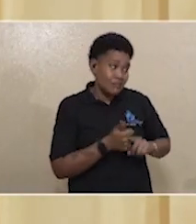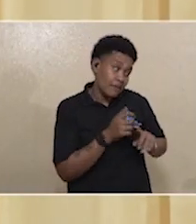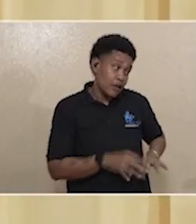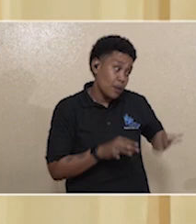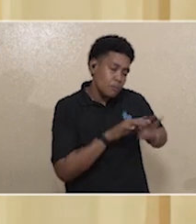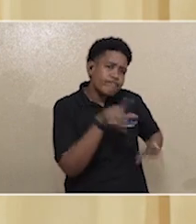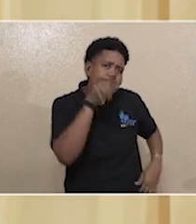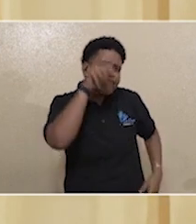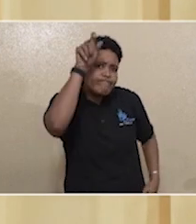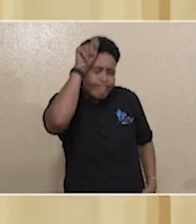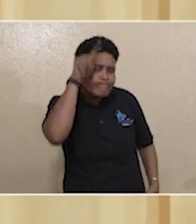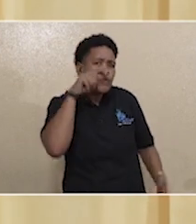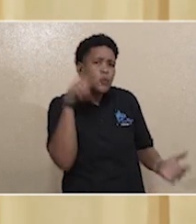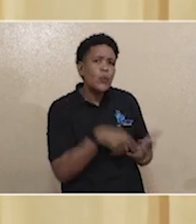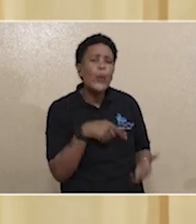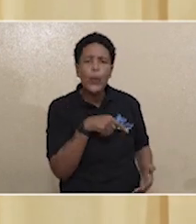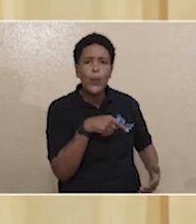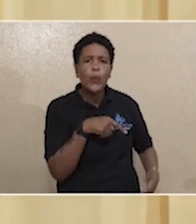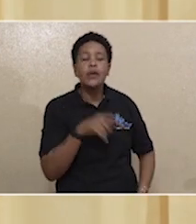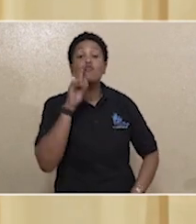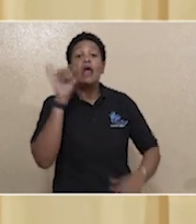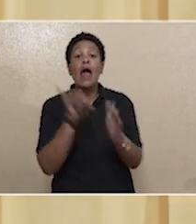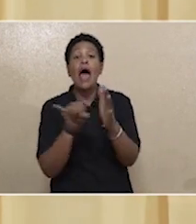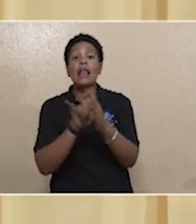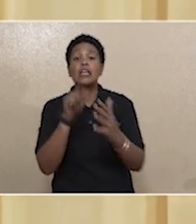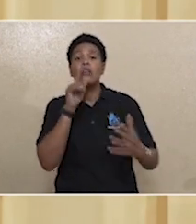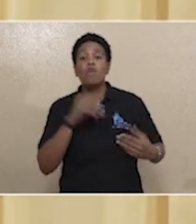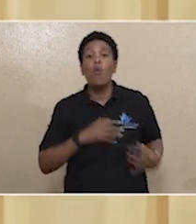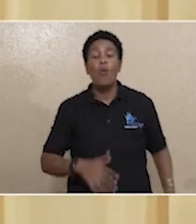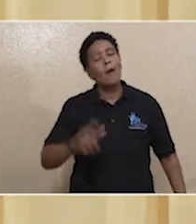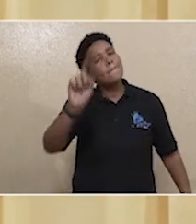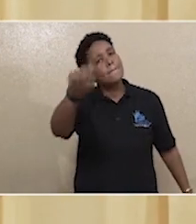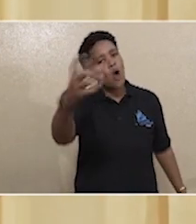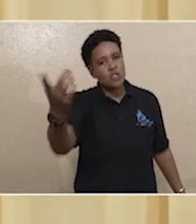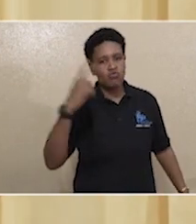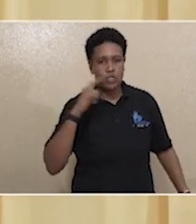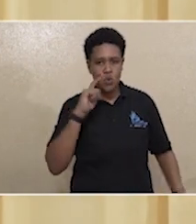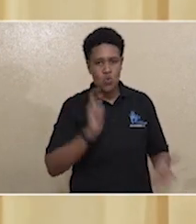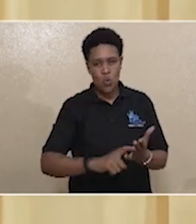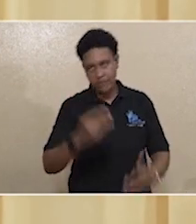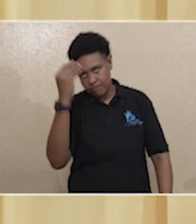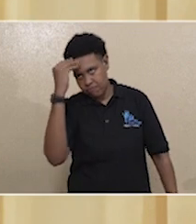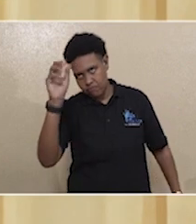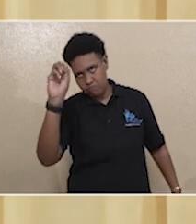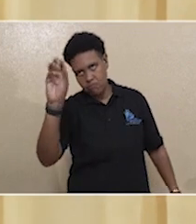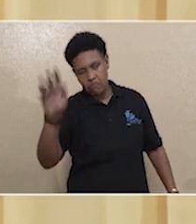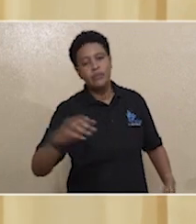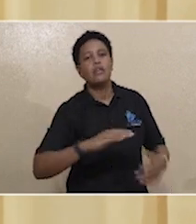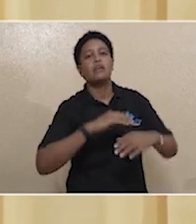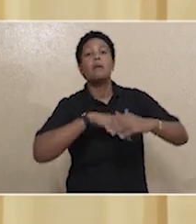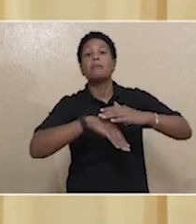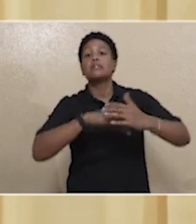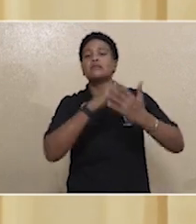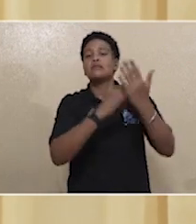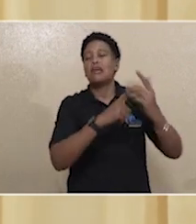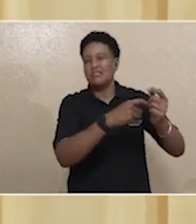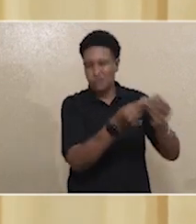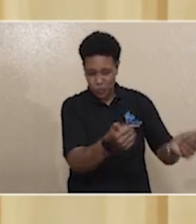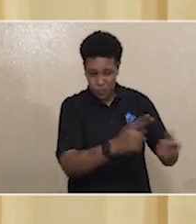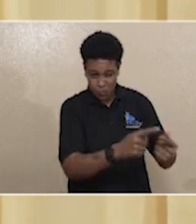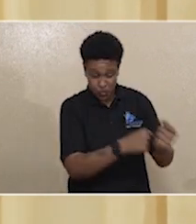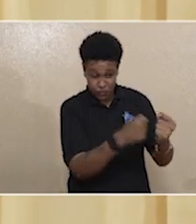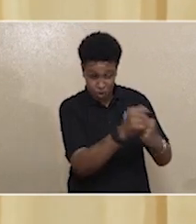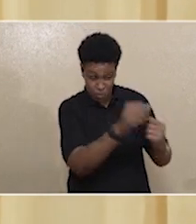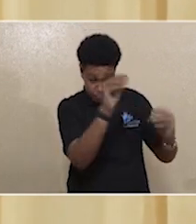important to note that the identity owner must be notified based on the design of the solution also in the